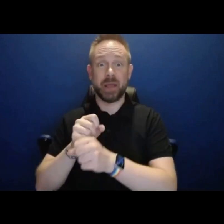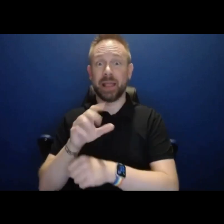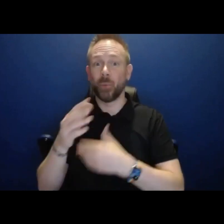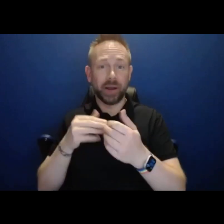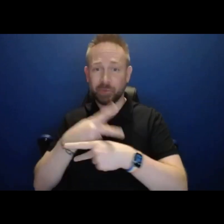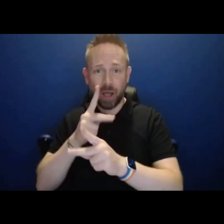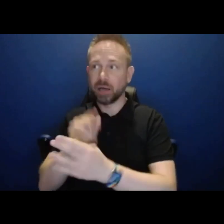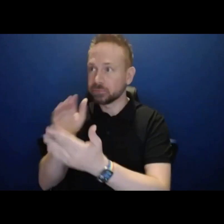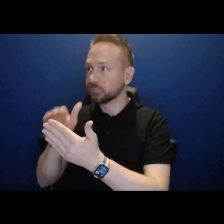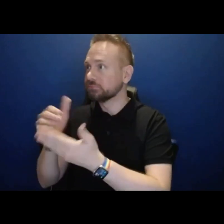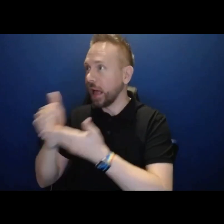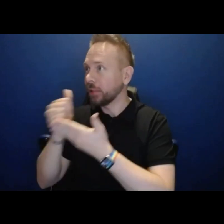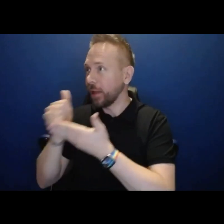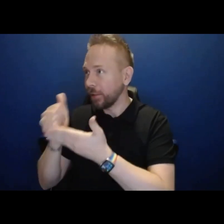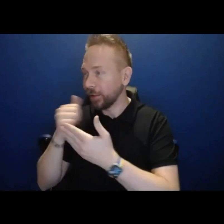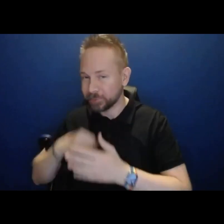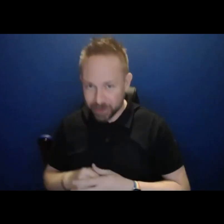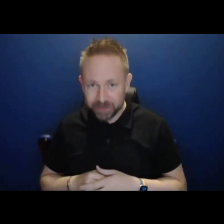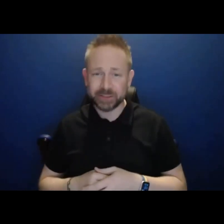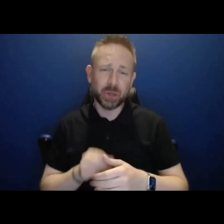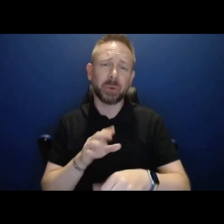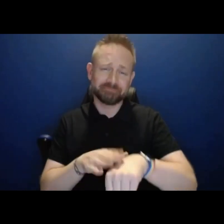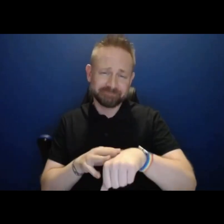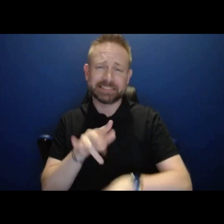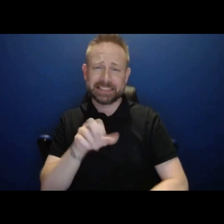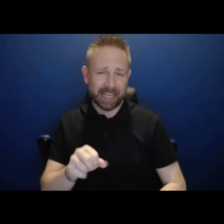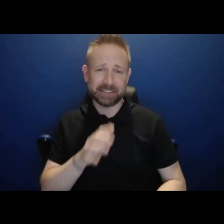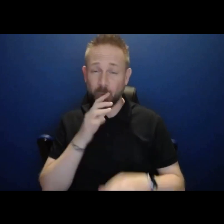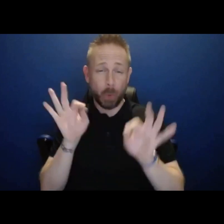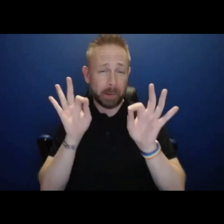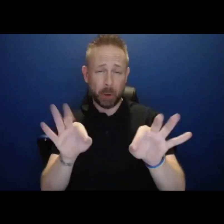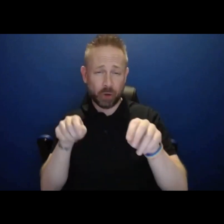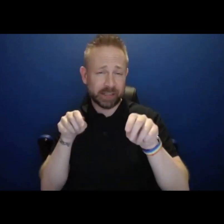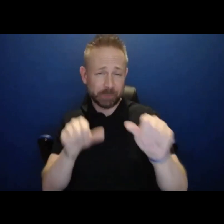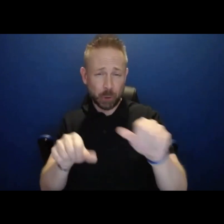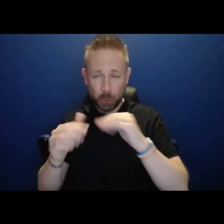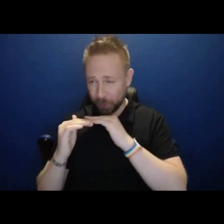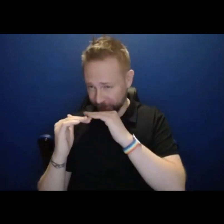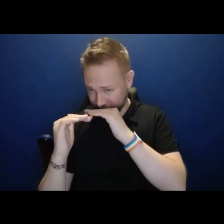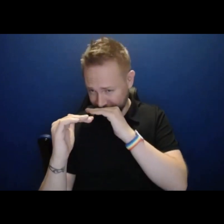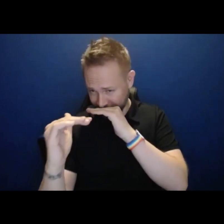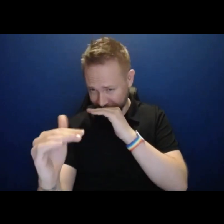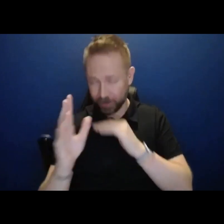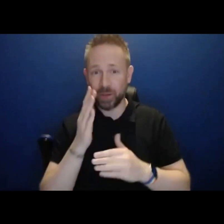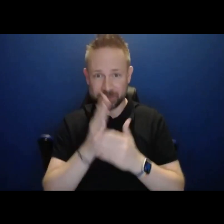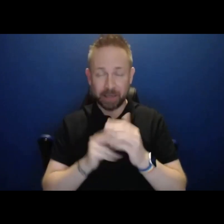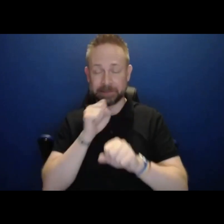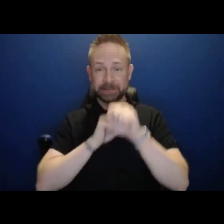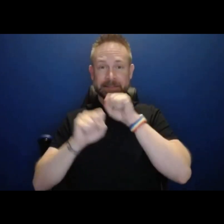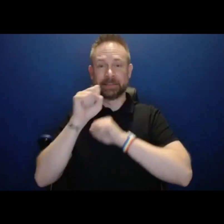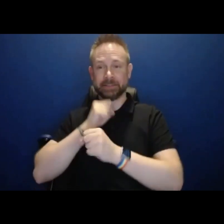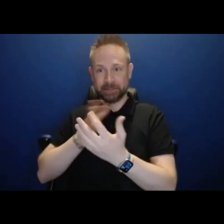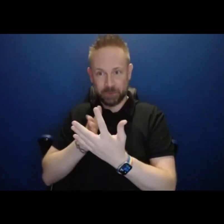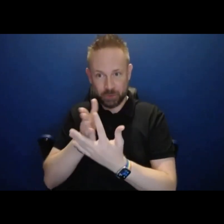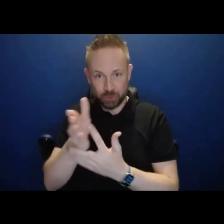So I'm not going to tell you there's no bumps in the road or there's never any issues with IT performance. But I think we found that the centralized